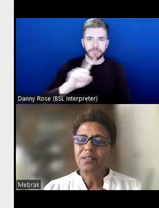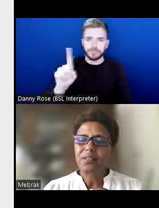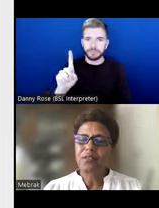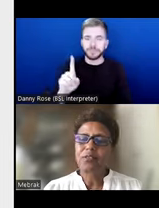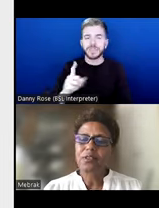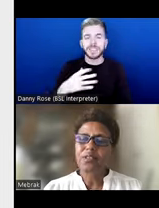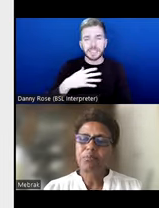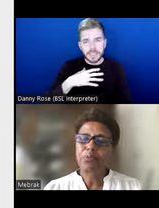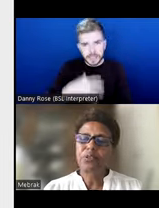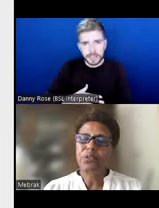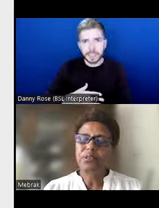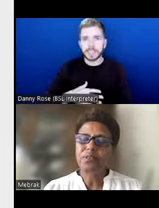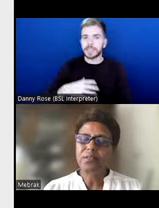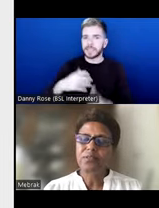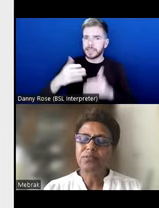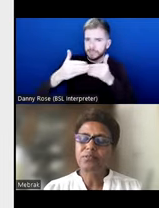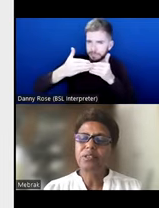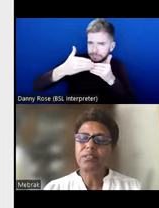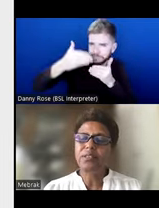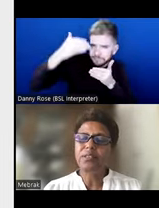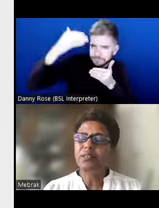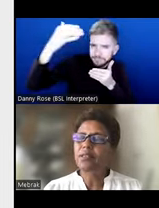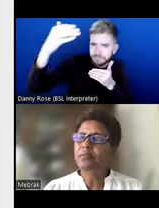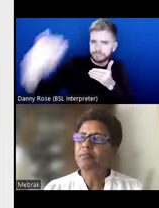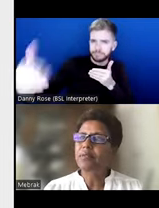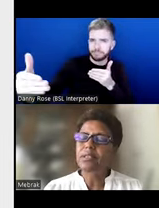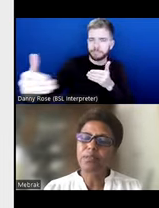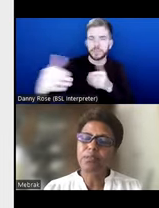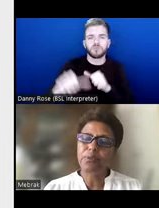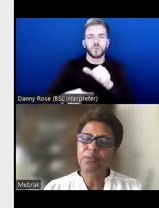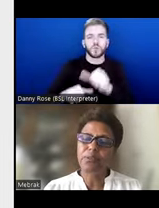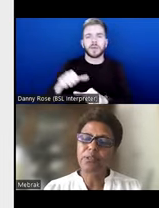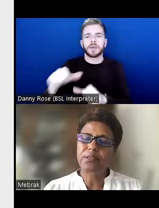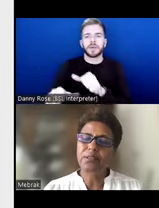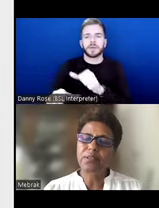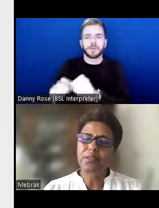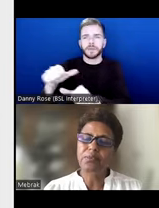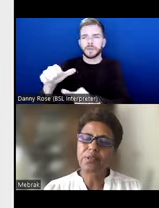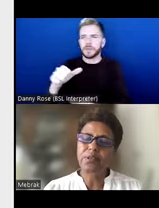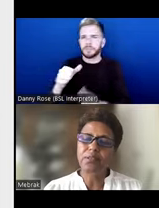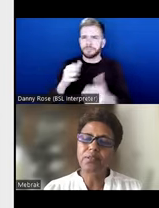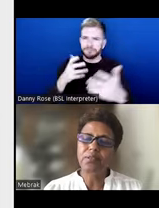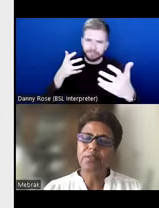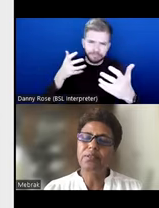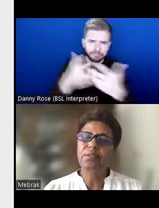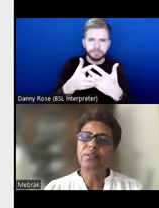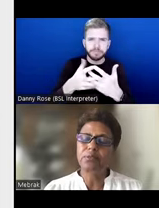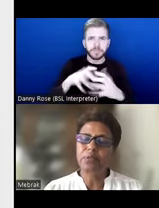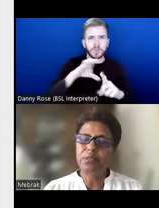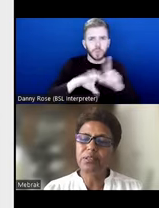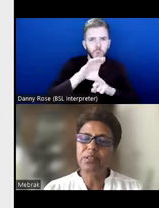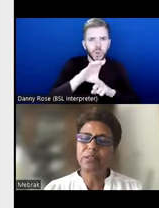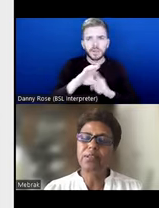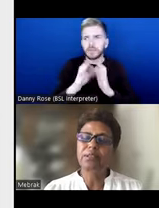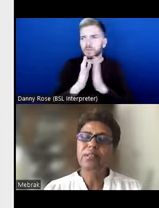long time process to really engage with the communities, engage with the religious leaders, engage